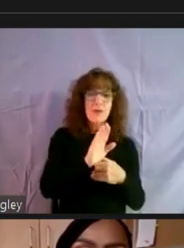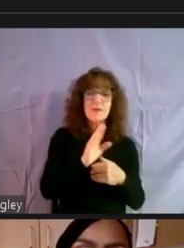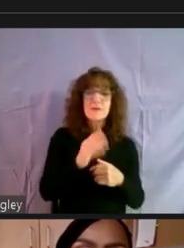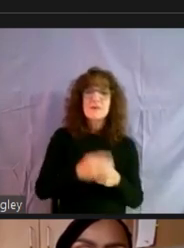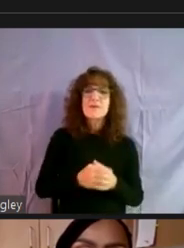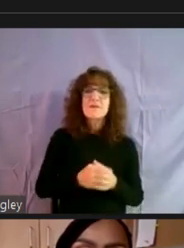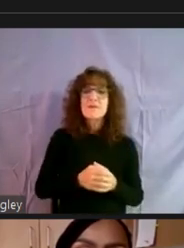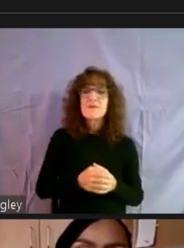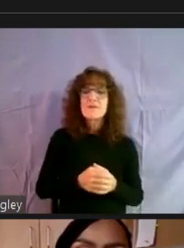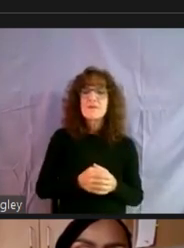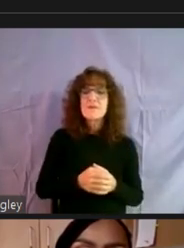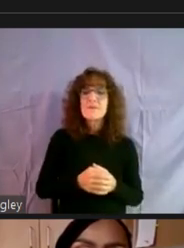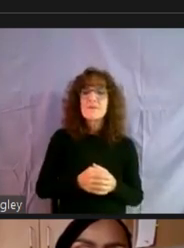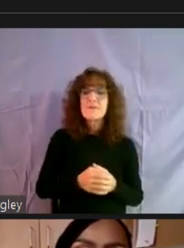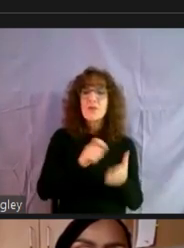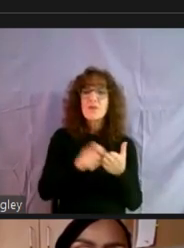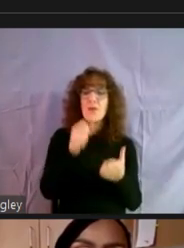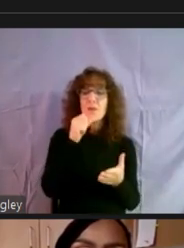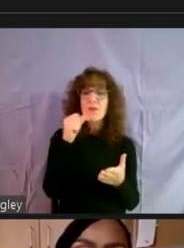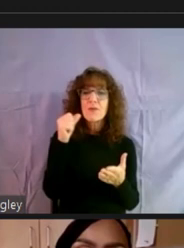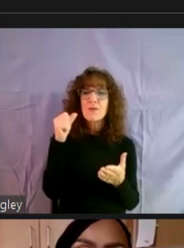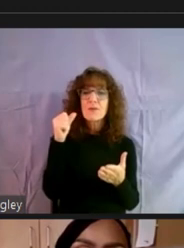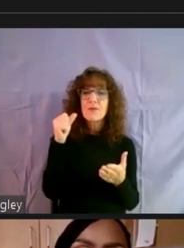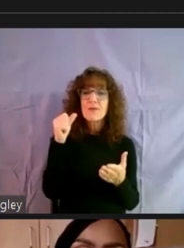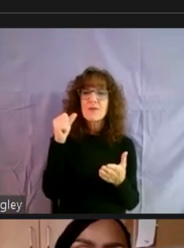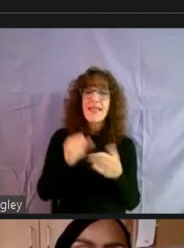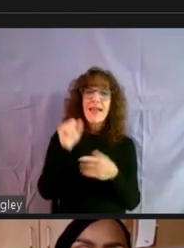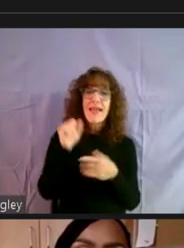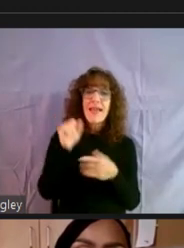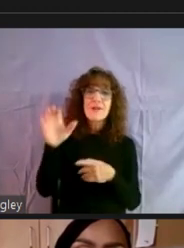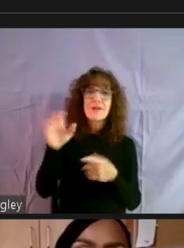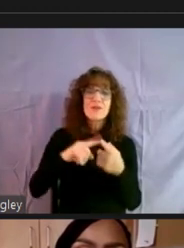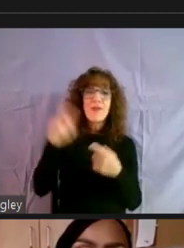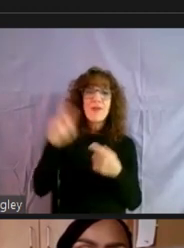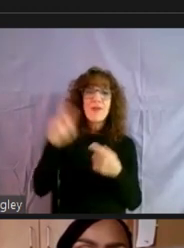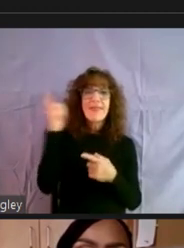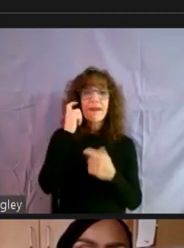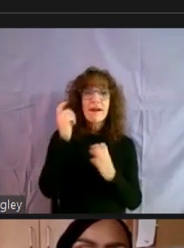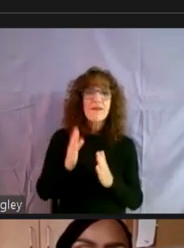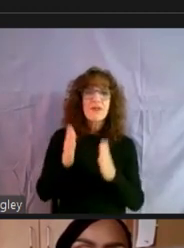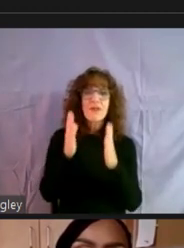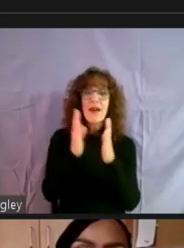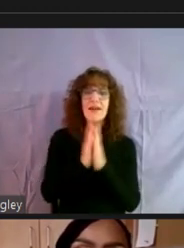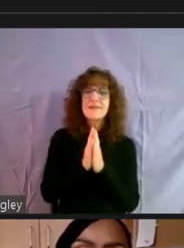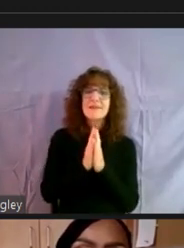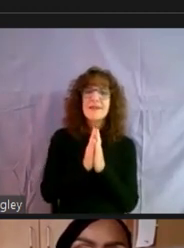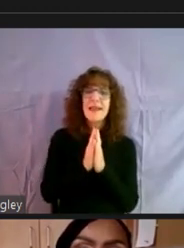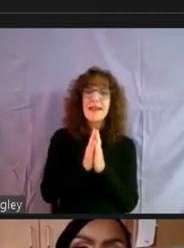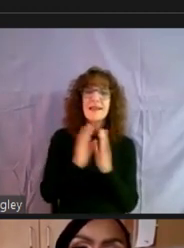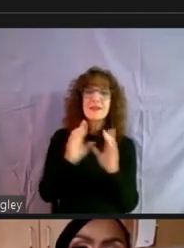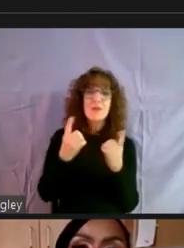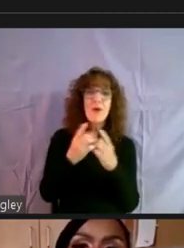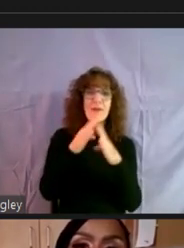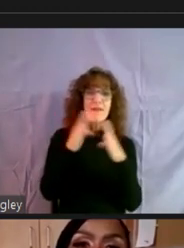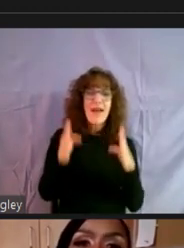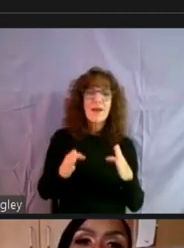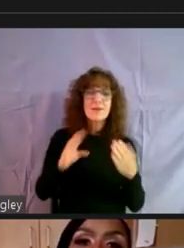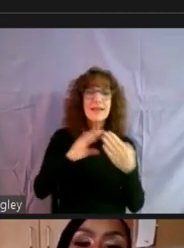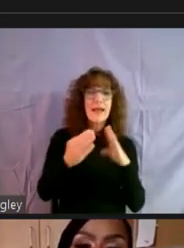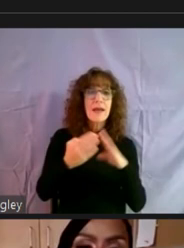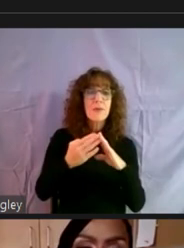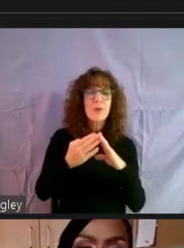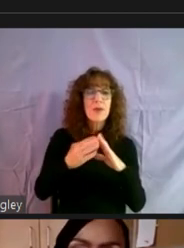um, wrote a letter, uh, to the governor requesting that the Department of Housing and Community Development